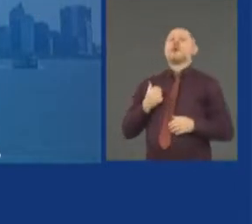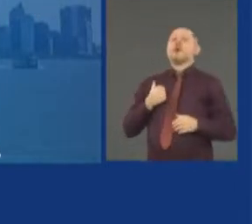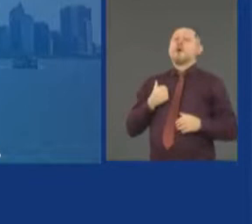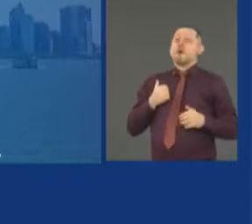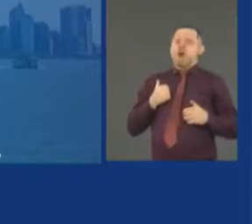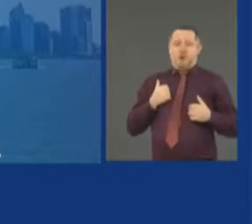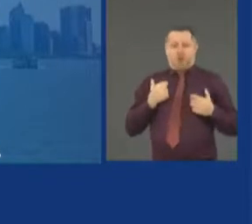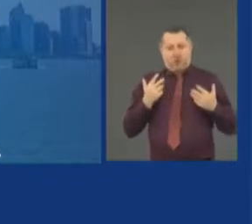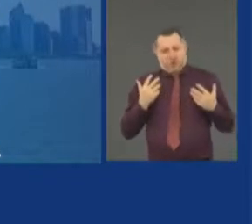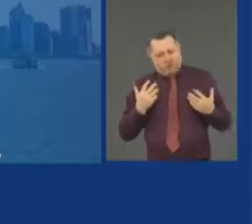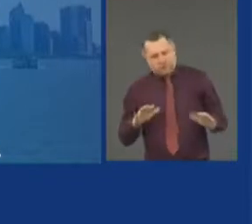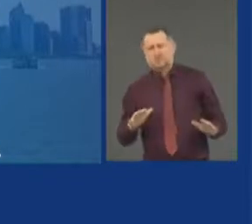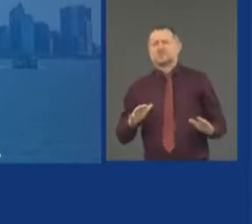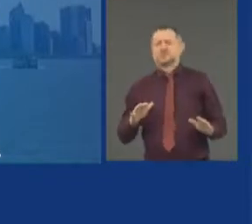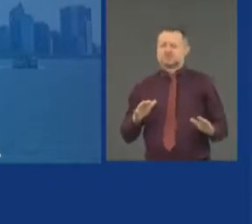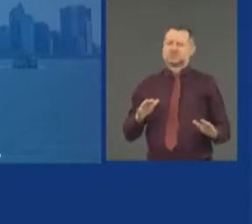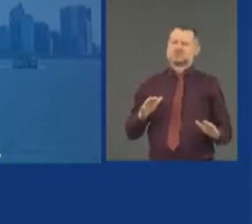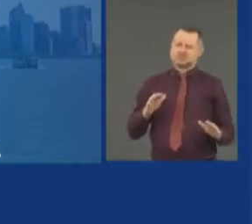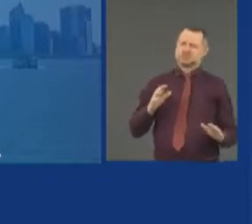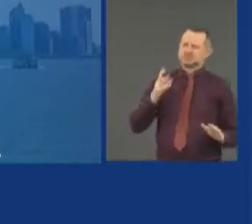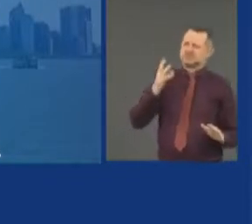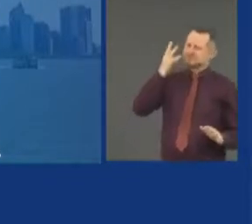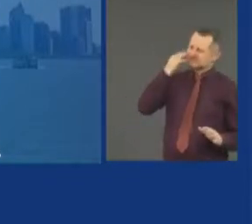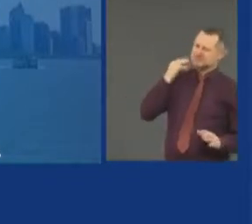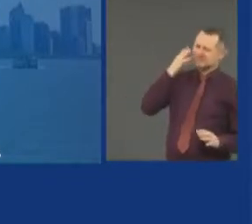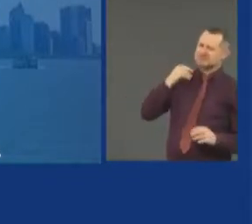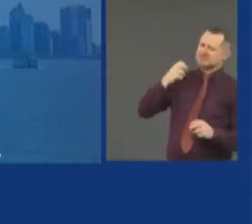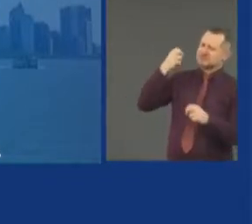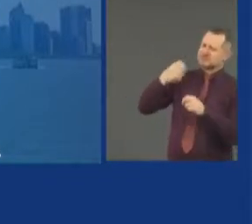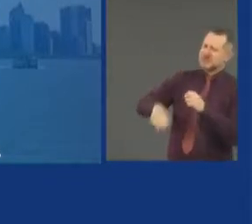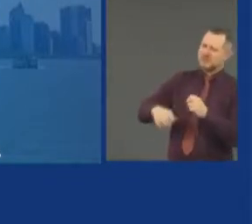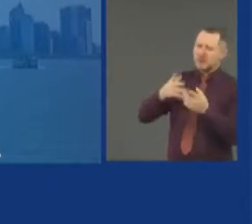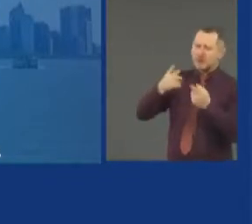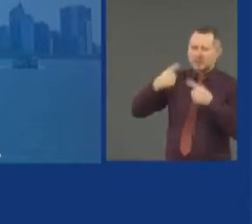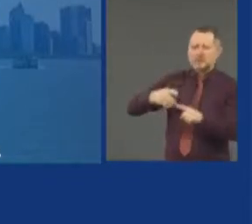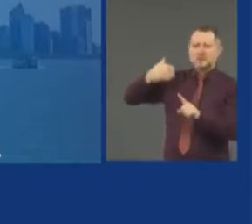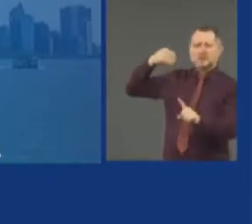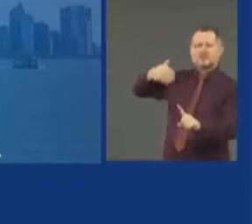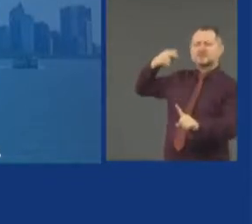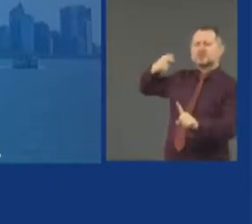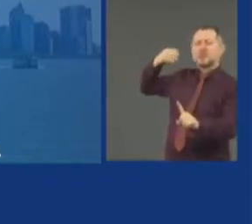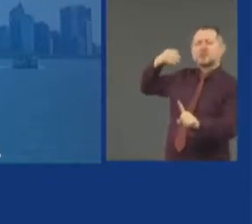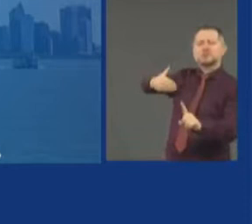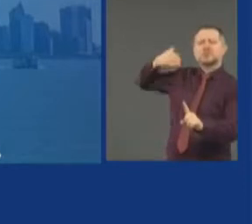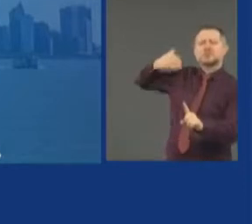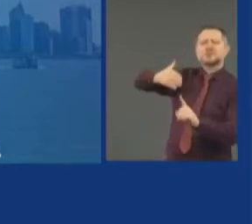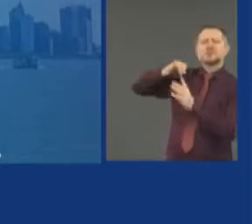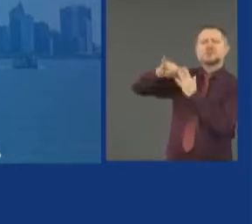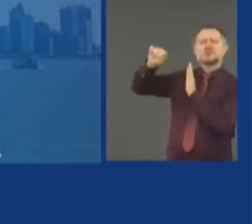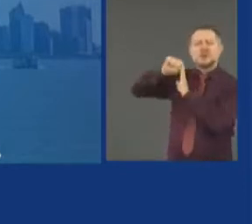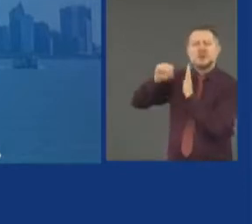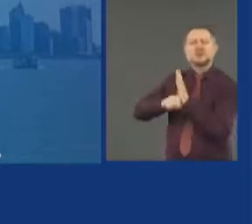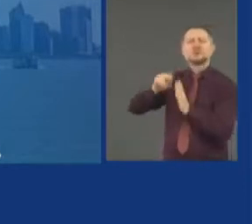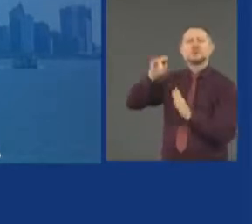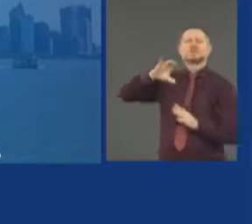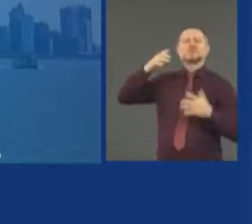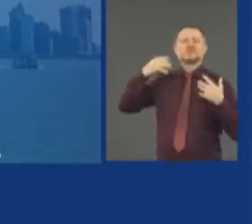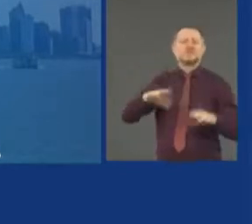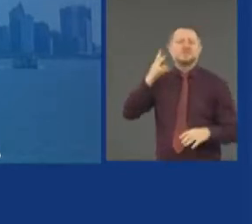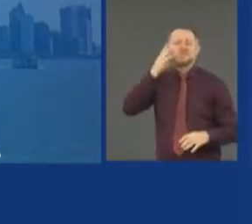in this state and in this country. And we've gone through many long nights. And we've dealt with many